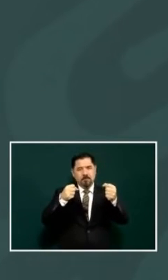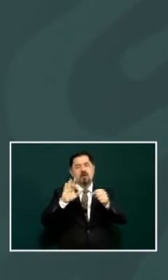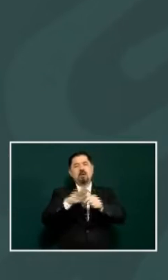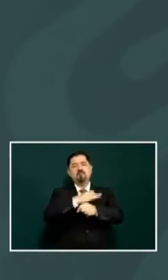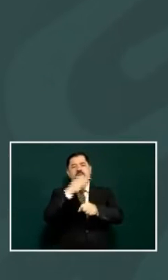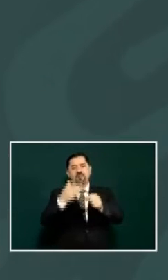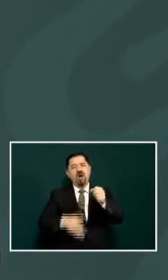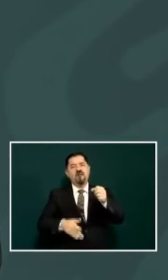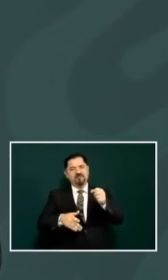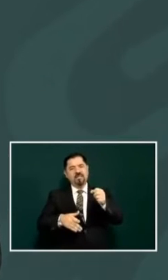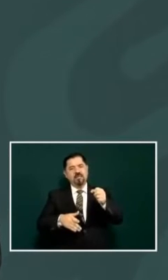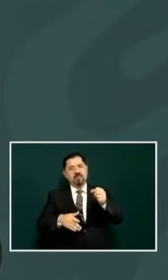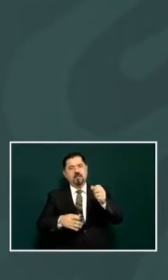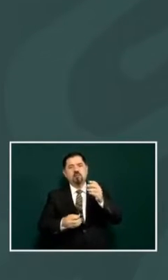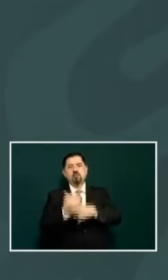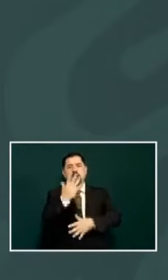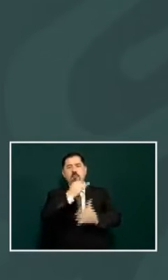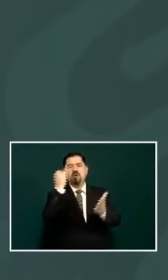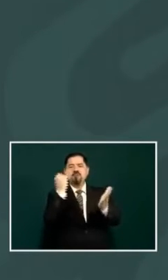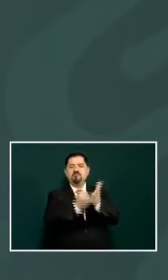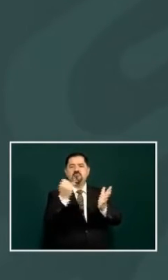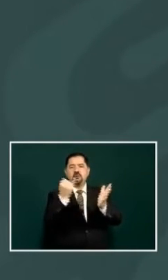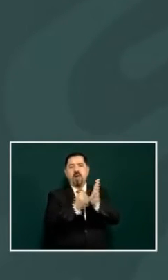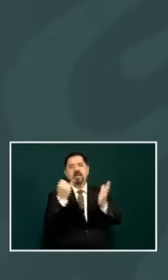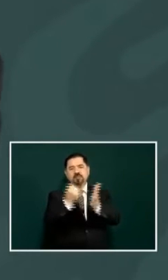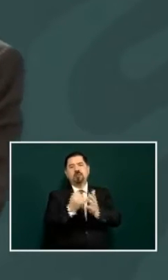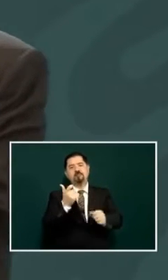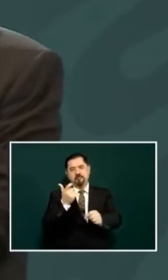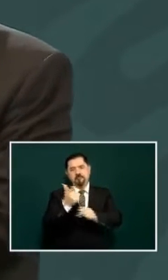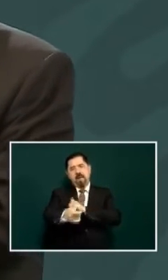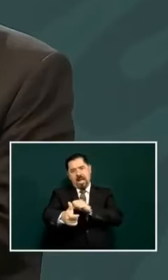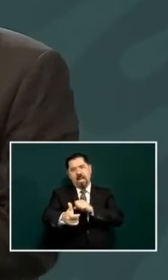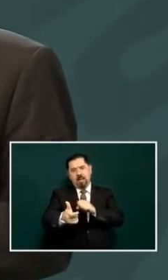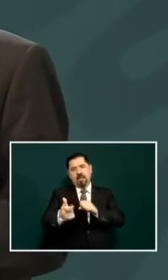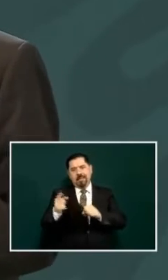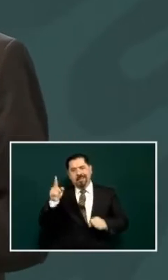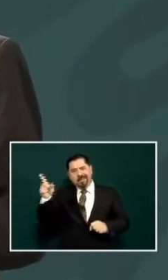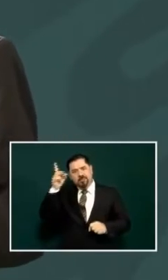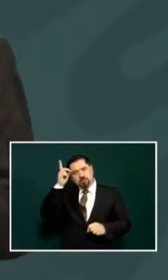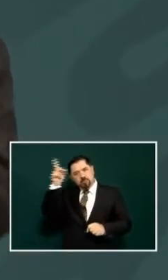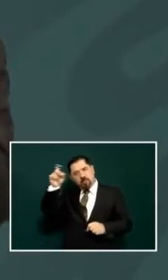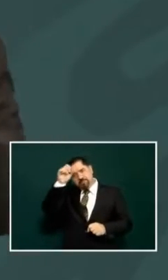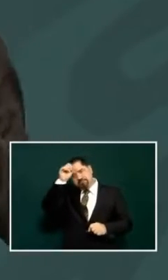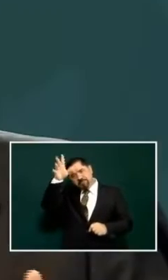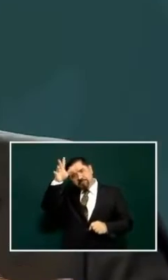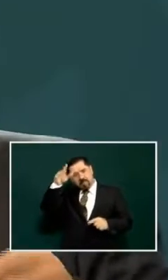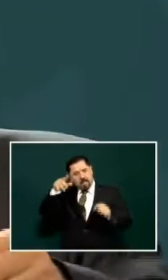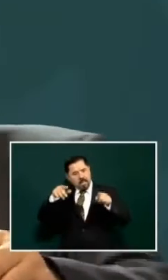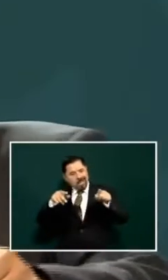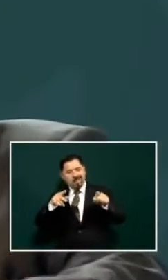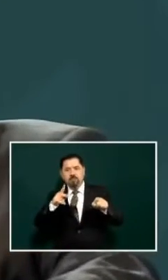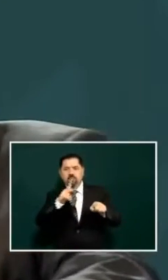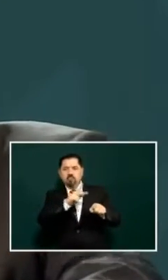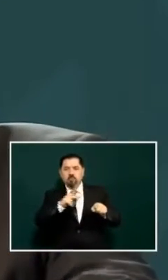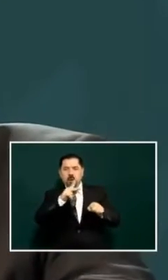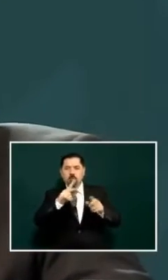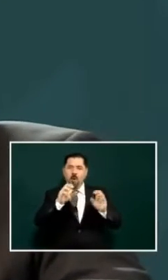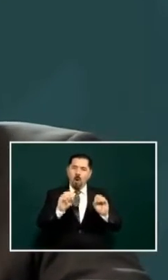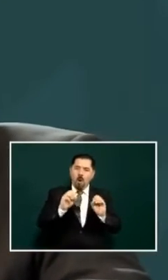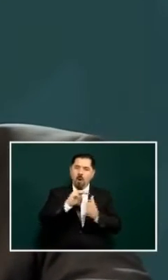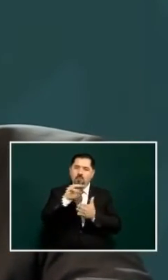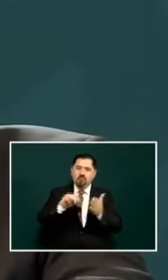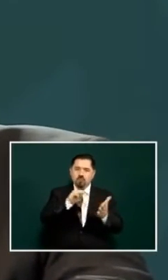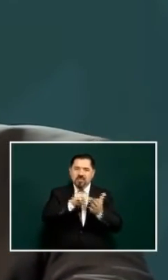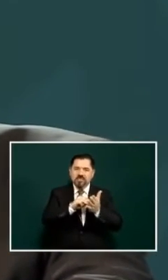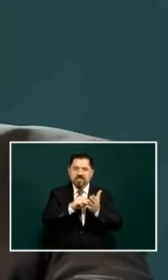have to pay taxes in order to benefit the communities that are affected or the close ones